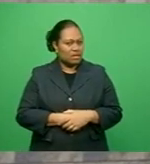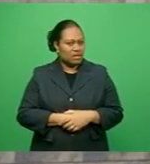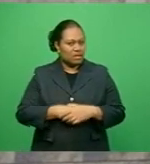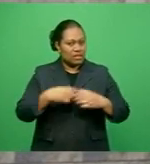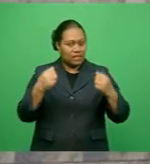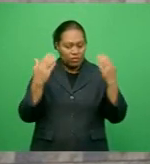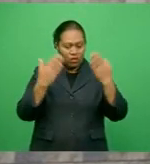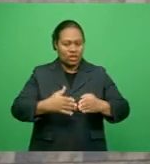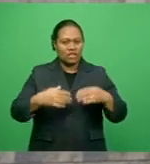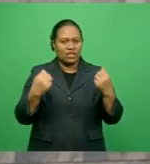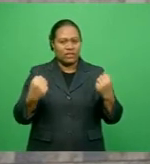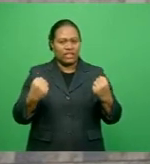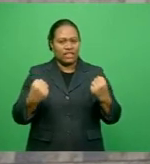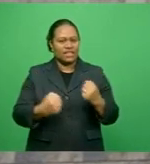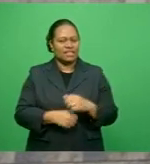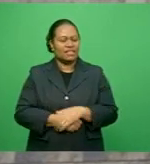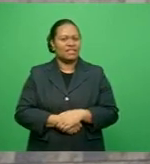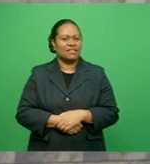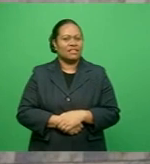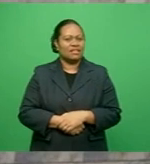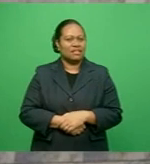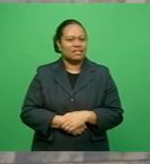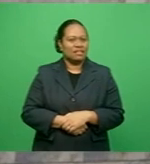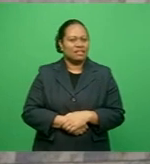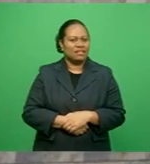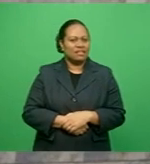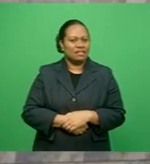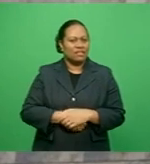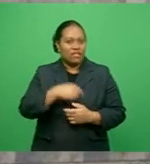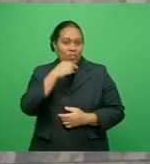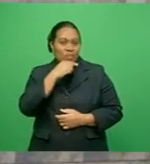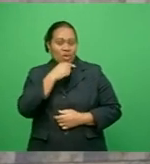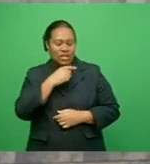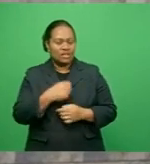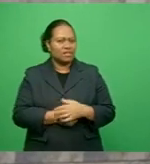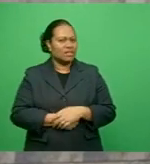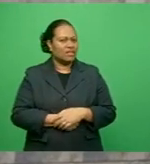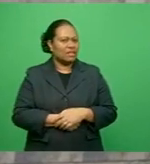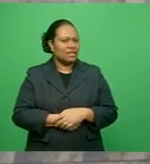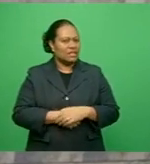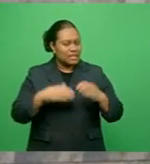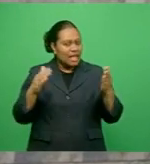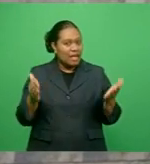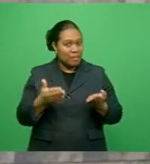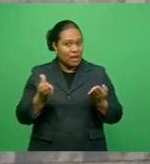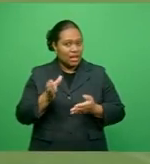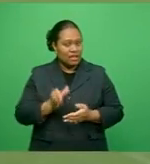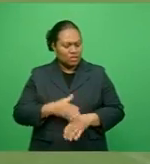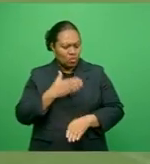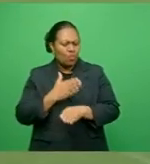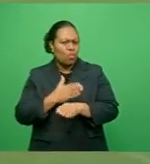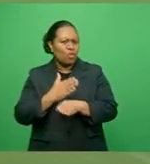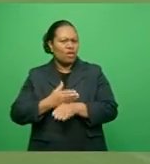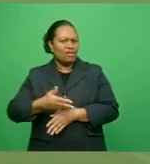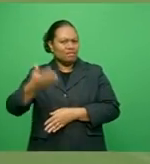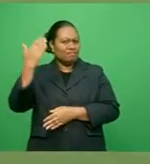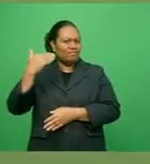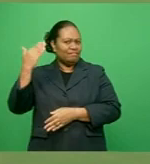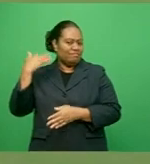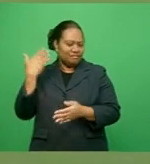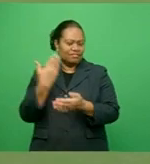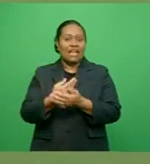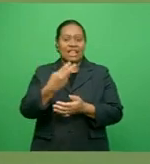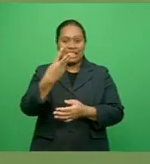fitness and our scoring places. think that's the place we have been working on from the last two or three weeks.